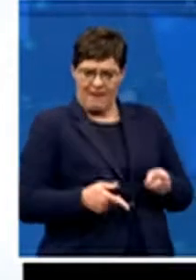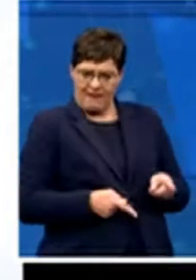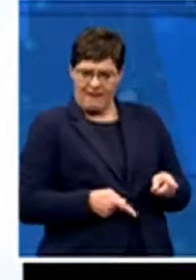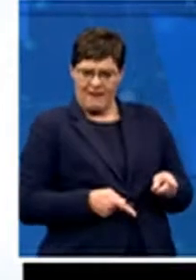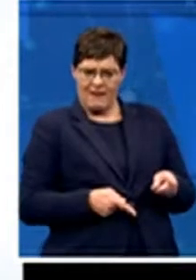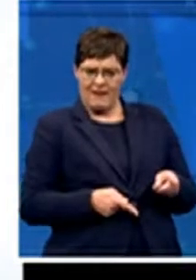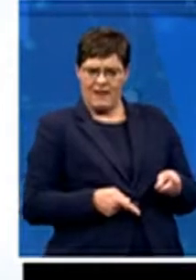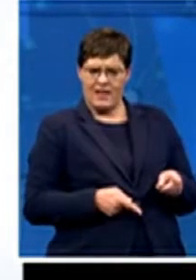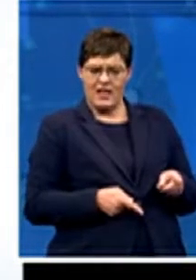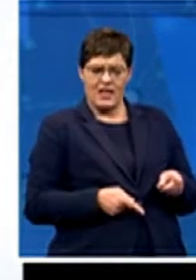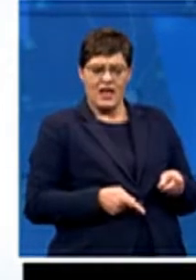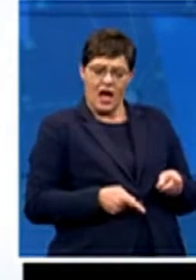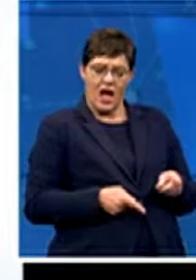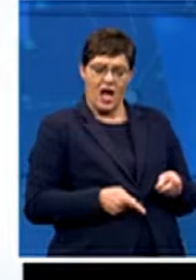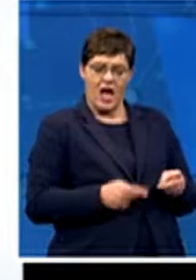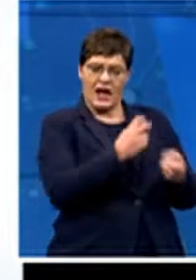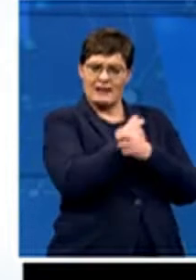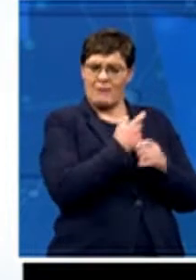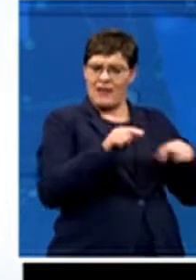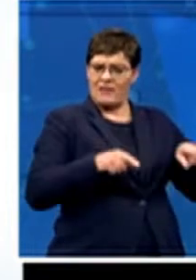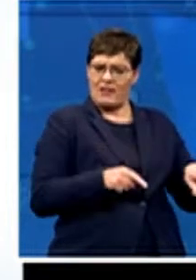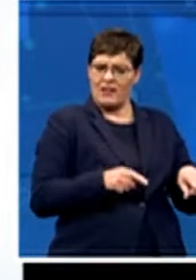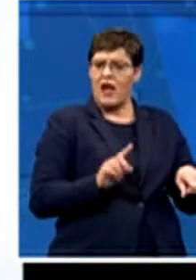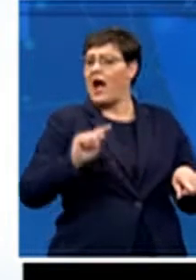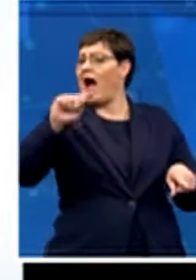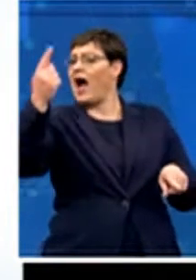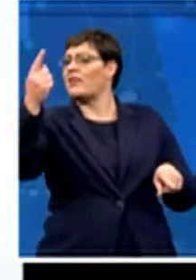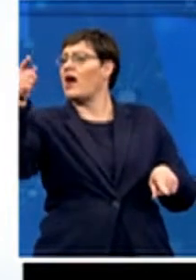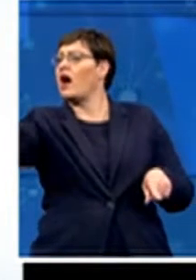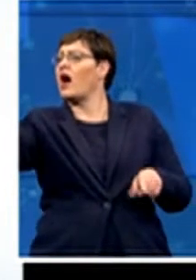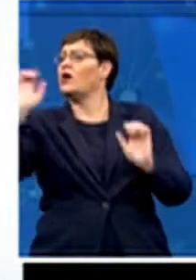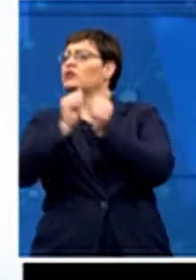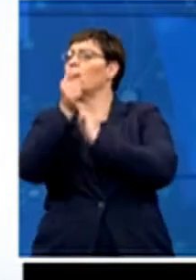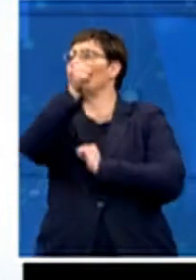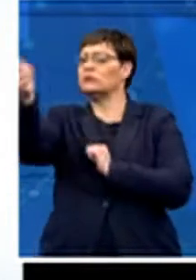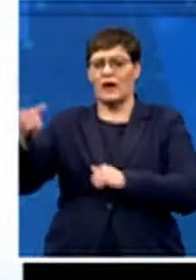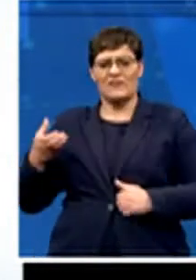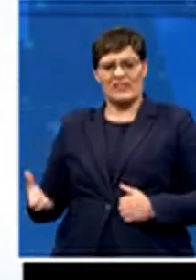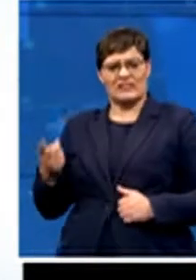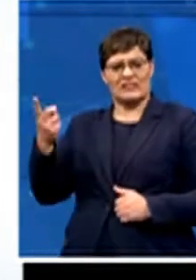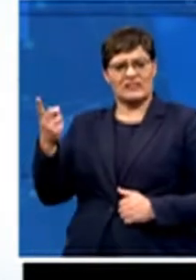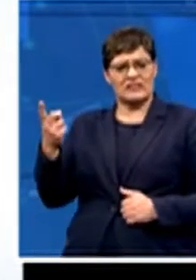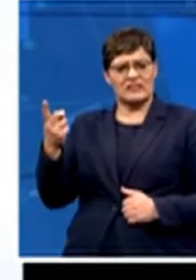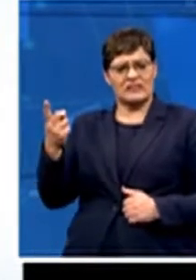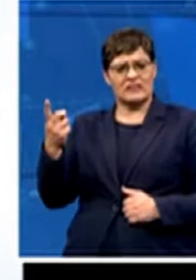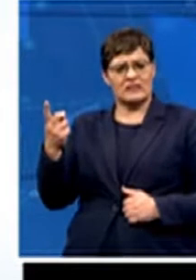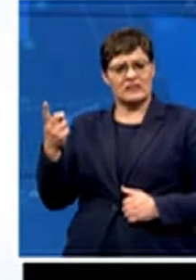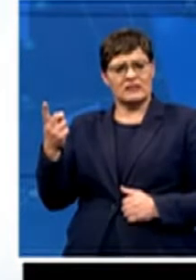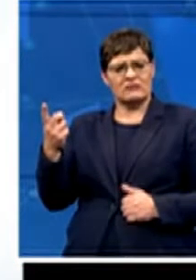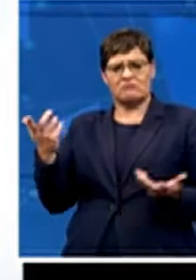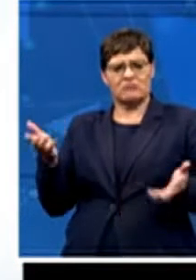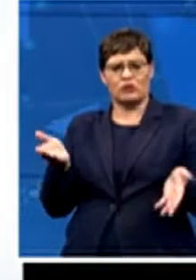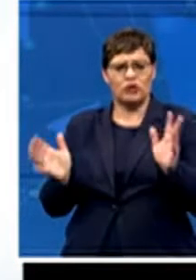were not getting the equivalent sort of salaries compared to their peers in soccer, football, or in rugby.